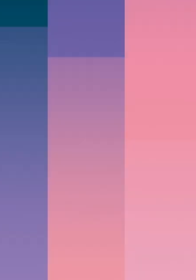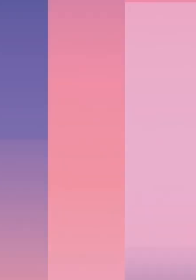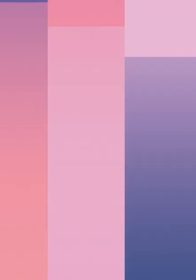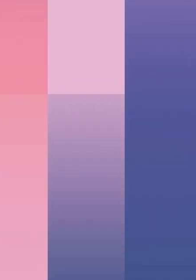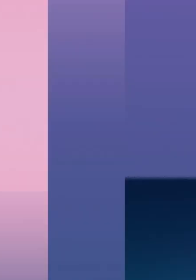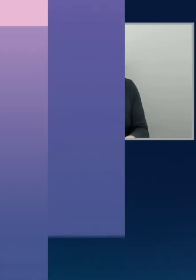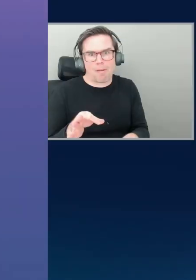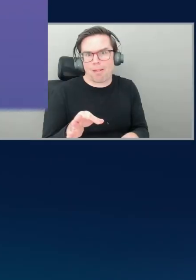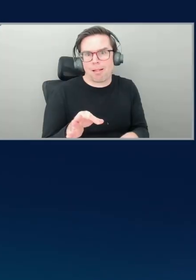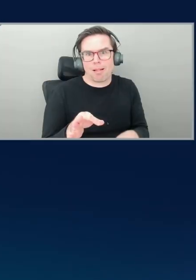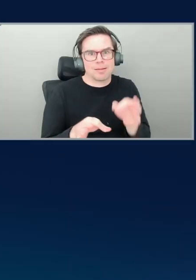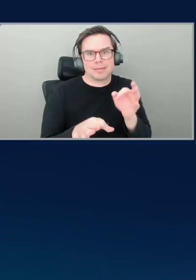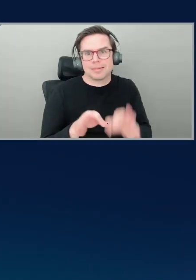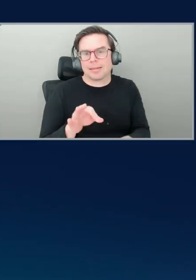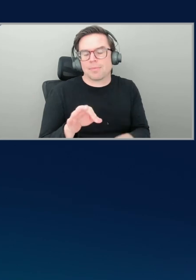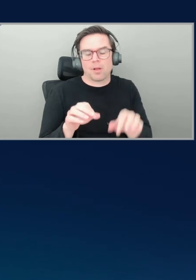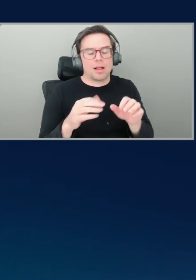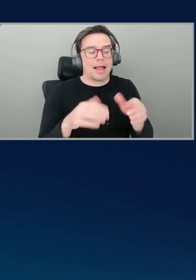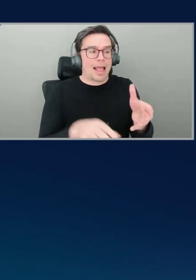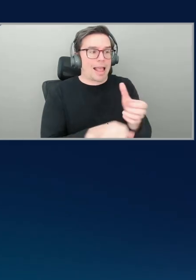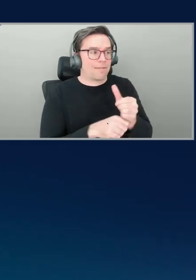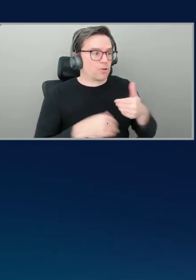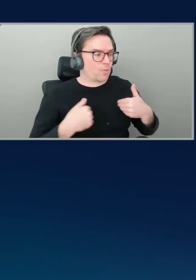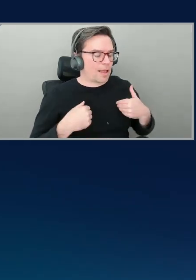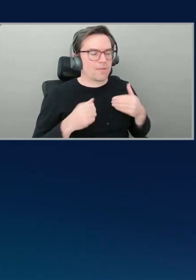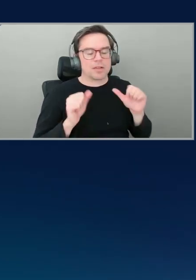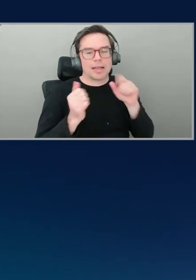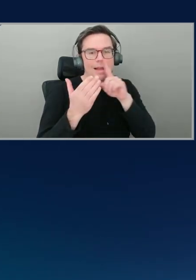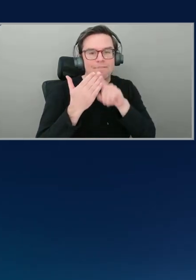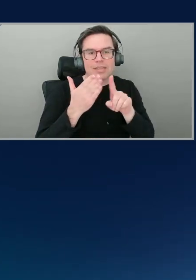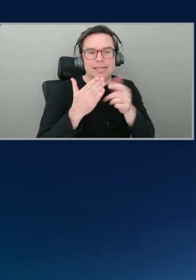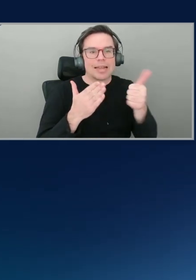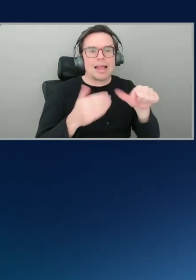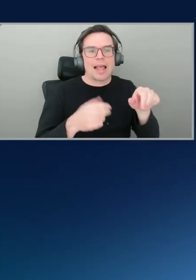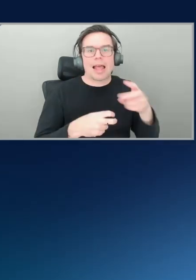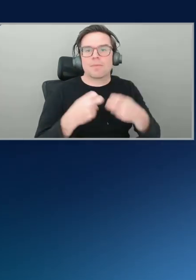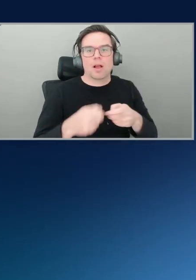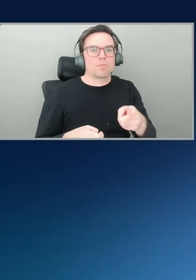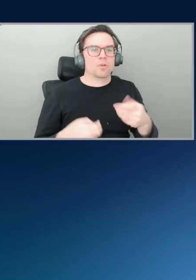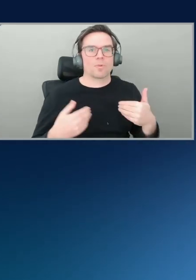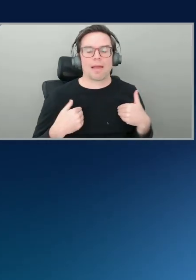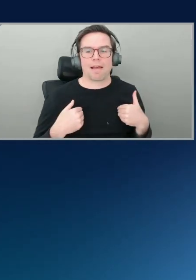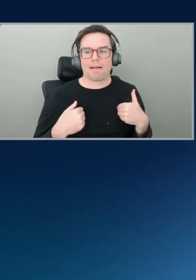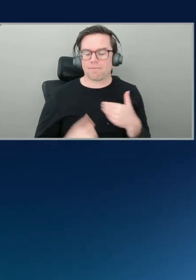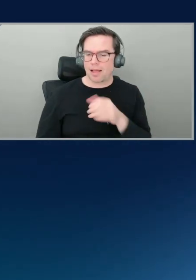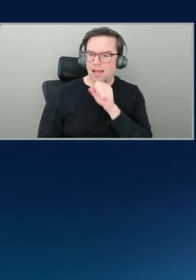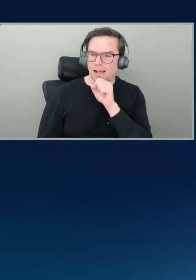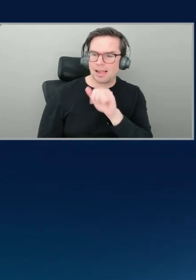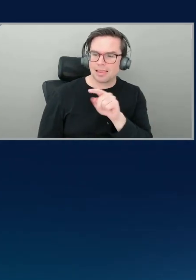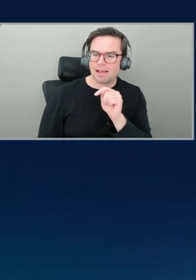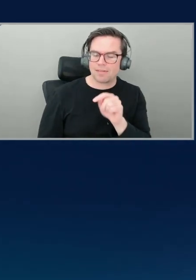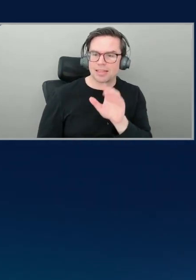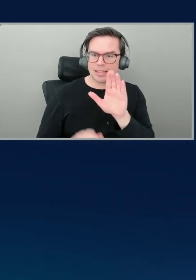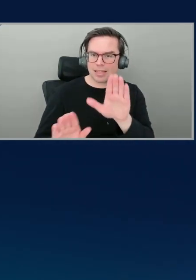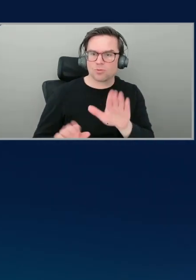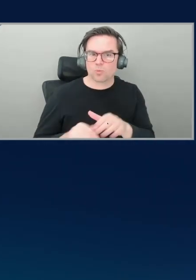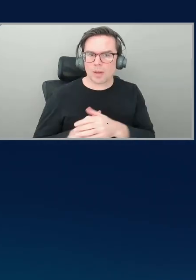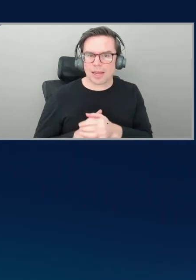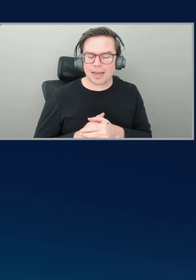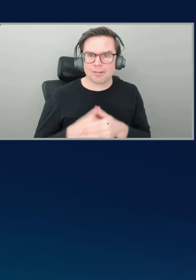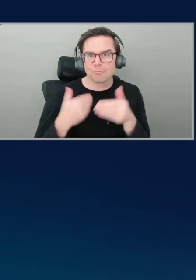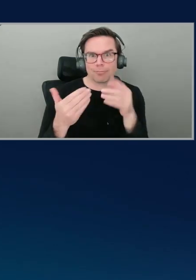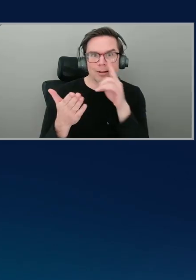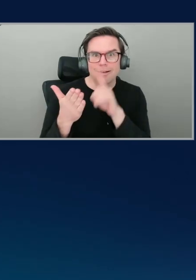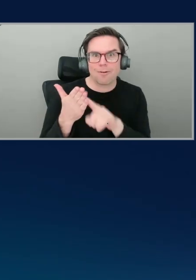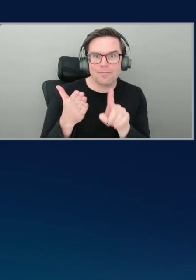once you have it, you can start investigating any problem you have. I love it. That's great. Go, go, go get set up. Yeah. Go investigate. Get it,